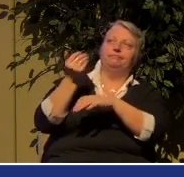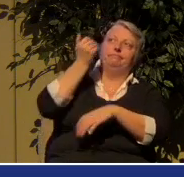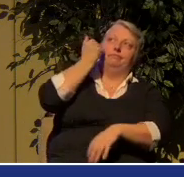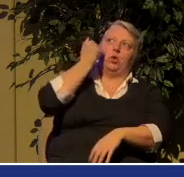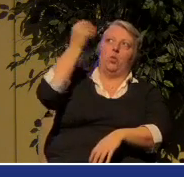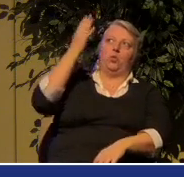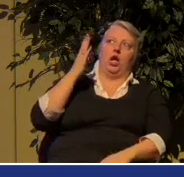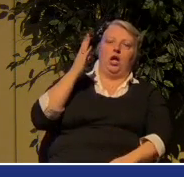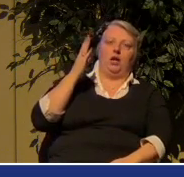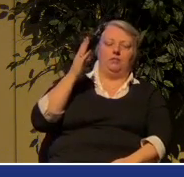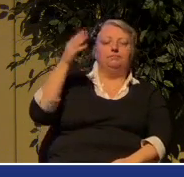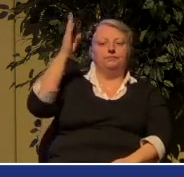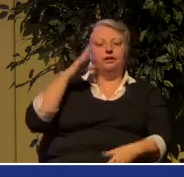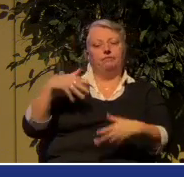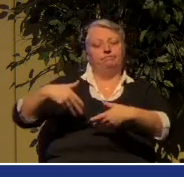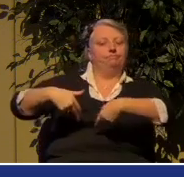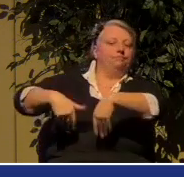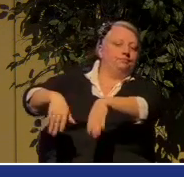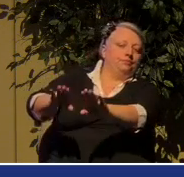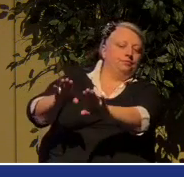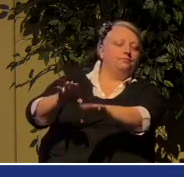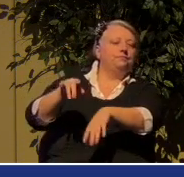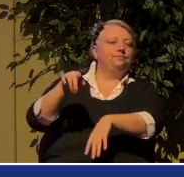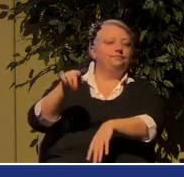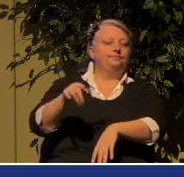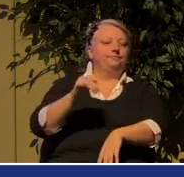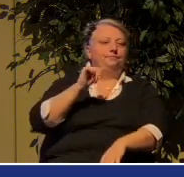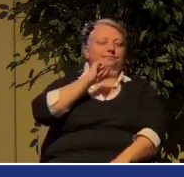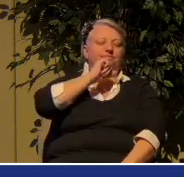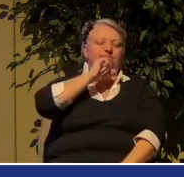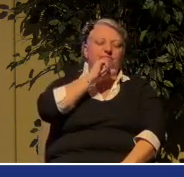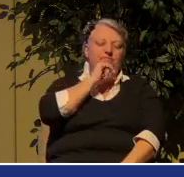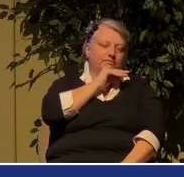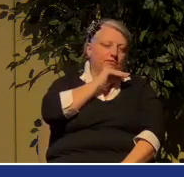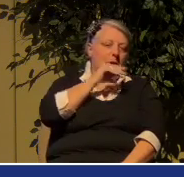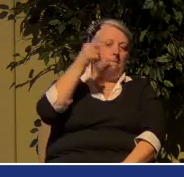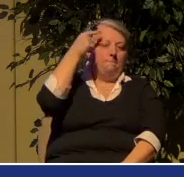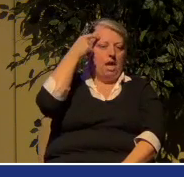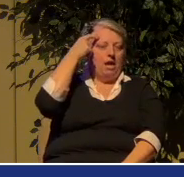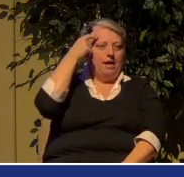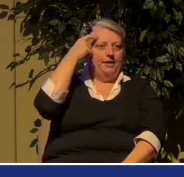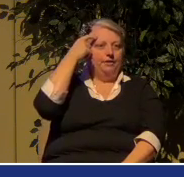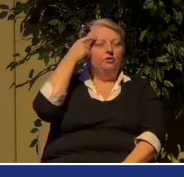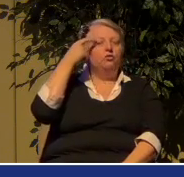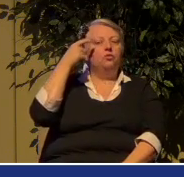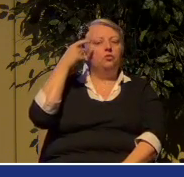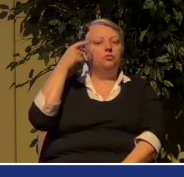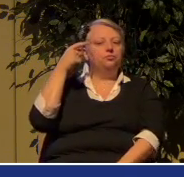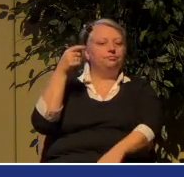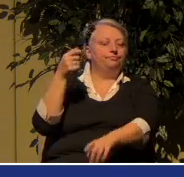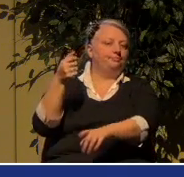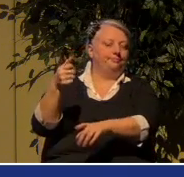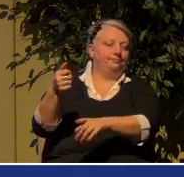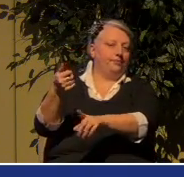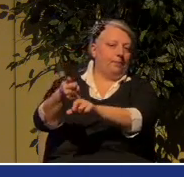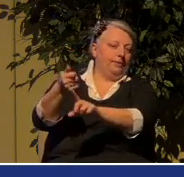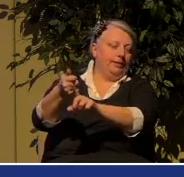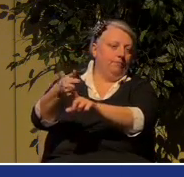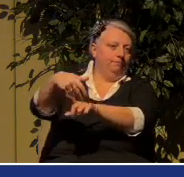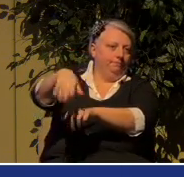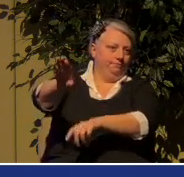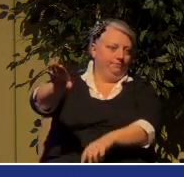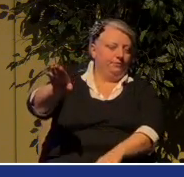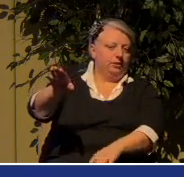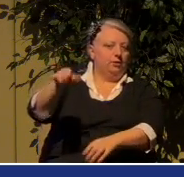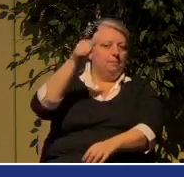he gave them over to a depraved mind to do what ought not to be done. And